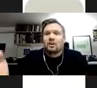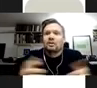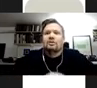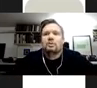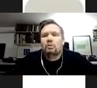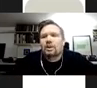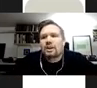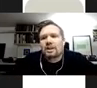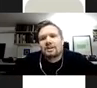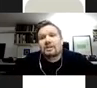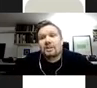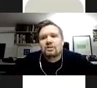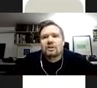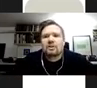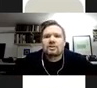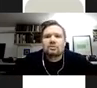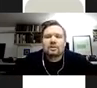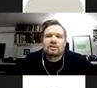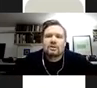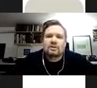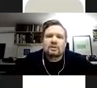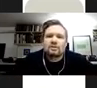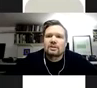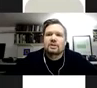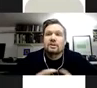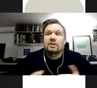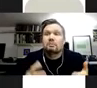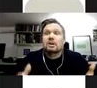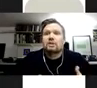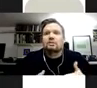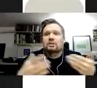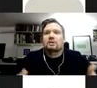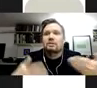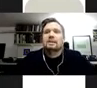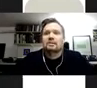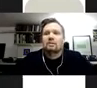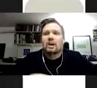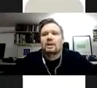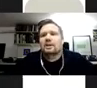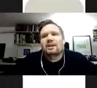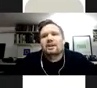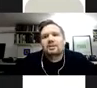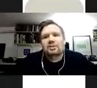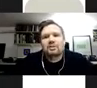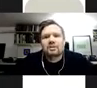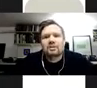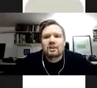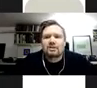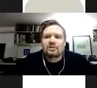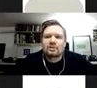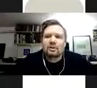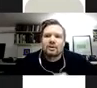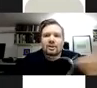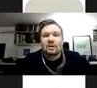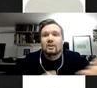Our colleagues who have been working in digital art preservation and conservation, I think in many ways have been kind of leading the way in terms of these